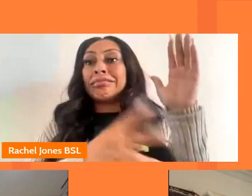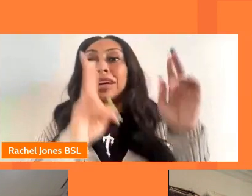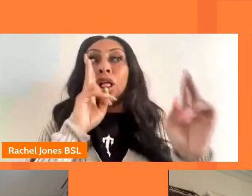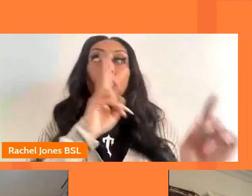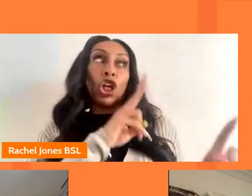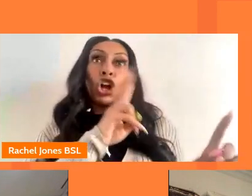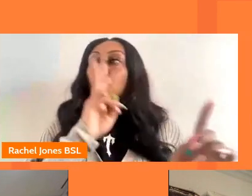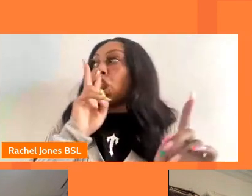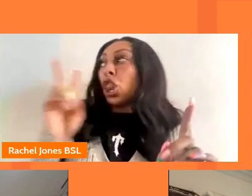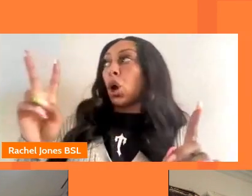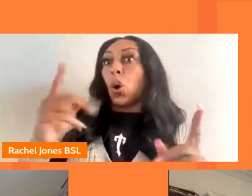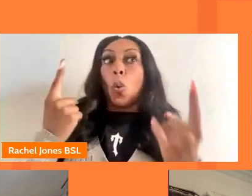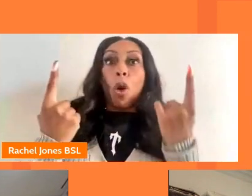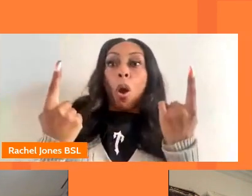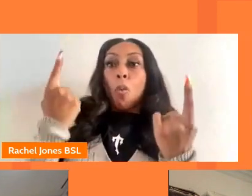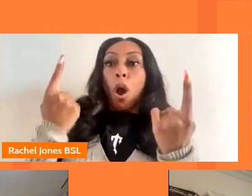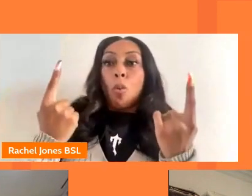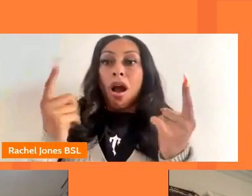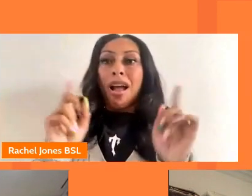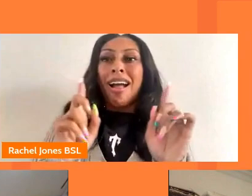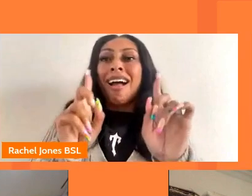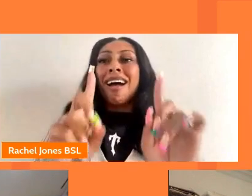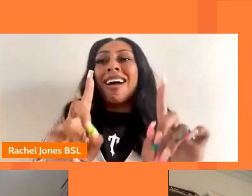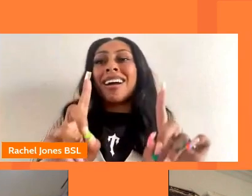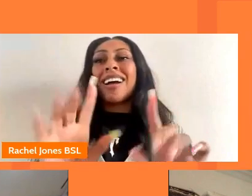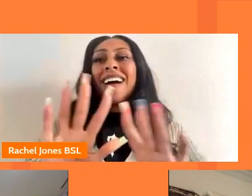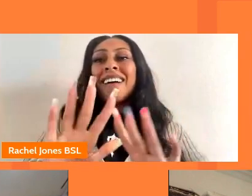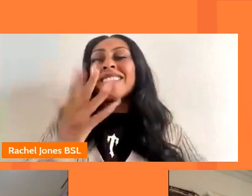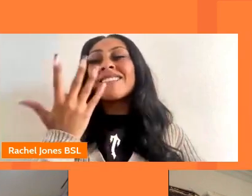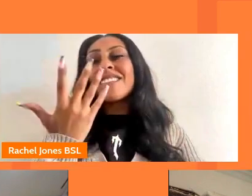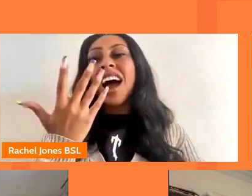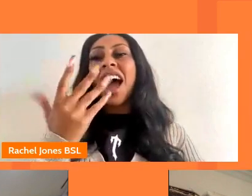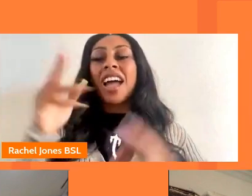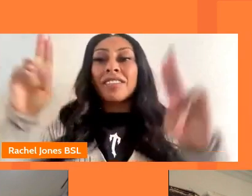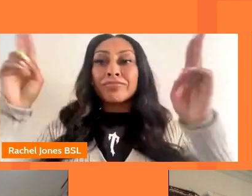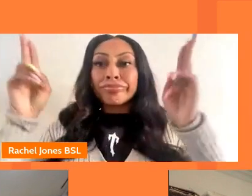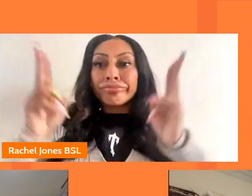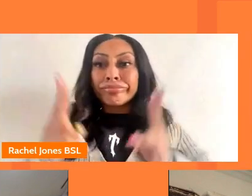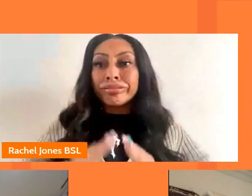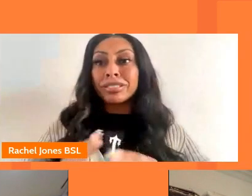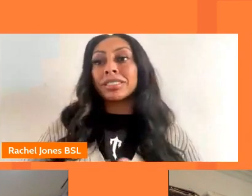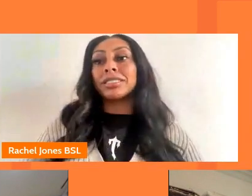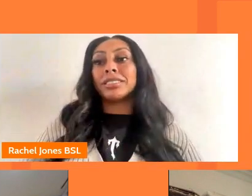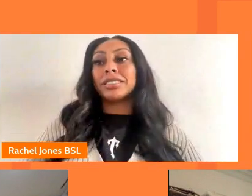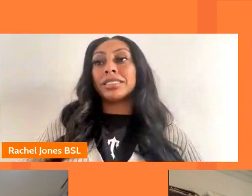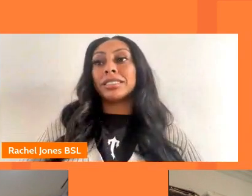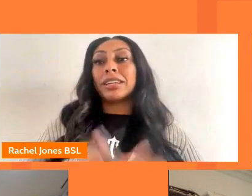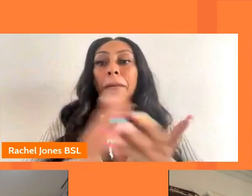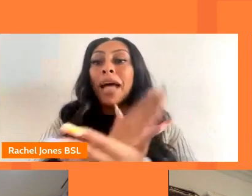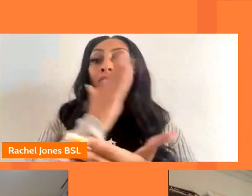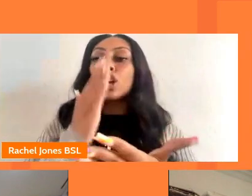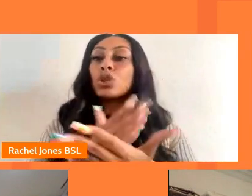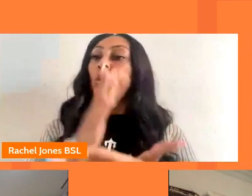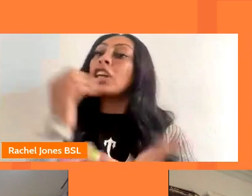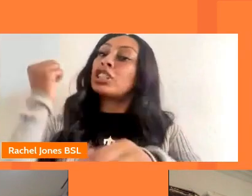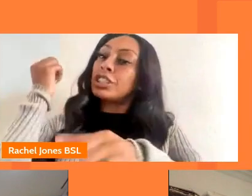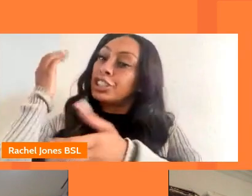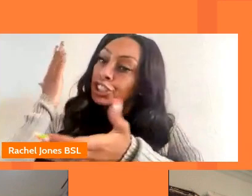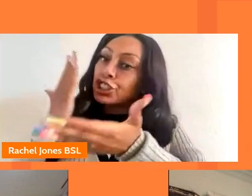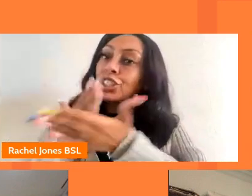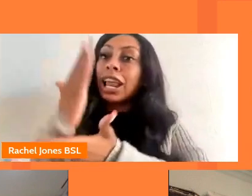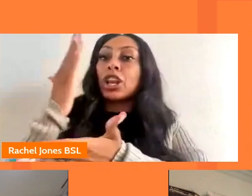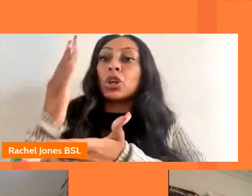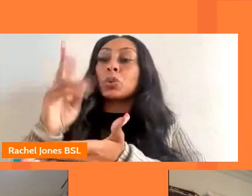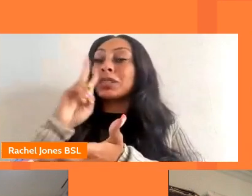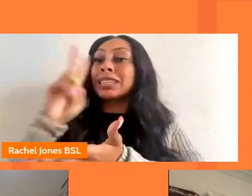to your right only one of you will be here once we've gone through five different stages of shortlisting and all that sort of thing making sure they genuinely can see the people